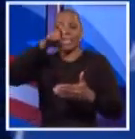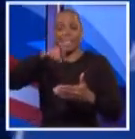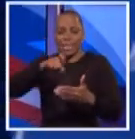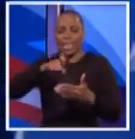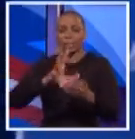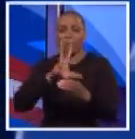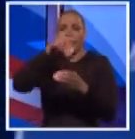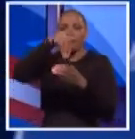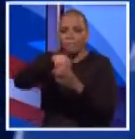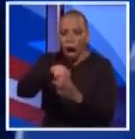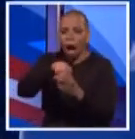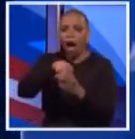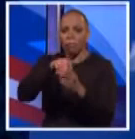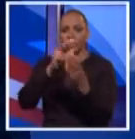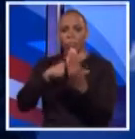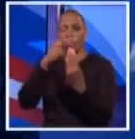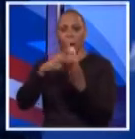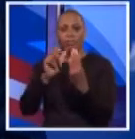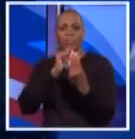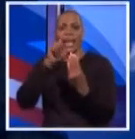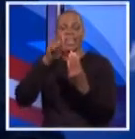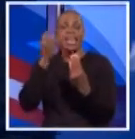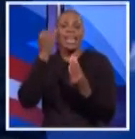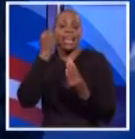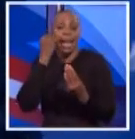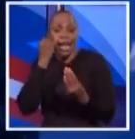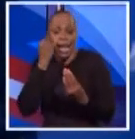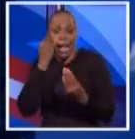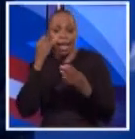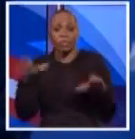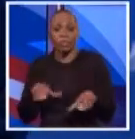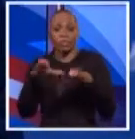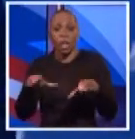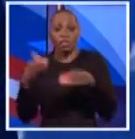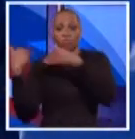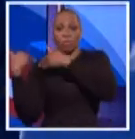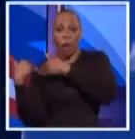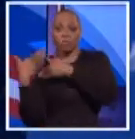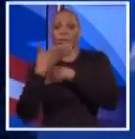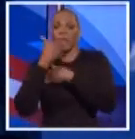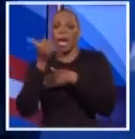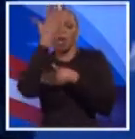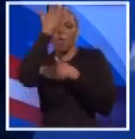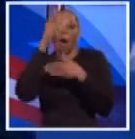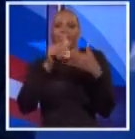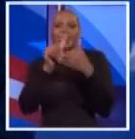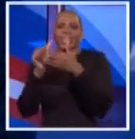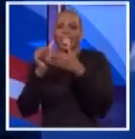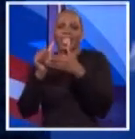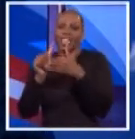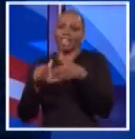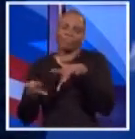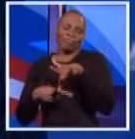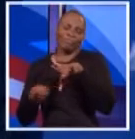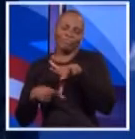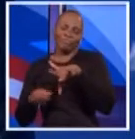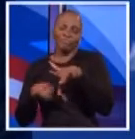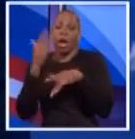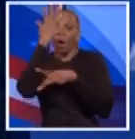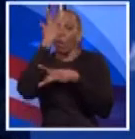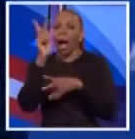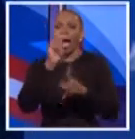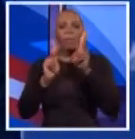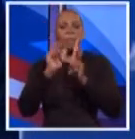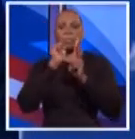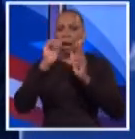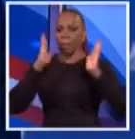fund that we would not have needed to put in if performance had been better. Performance was not good because the leadership was inadequate. The leadership was inadequate because people weren't paying